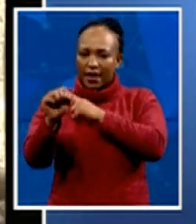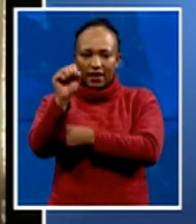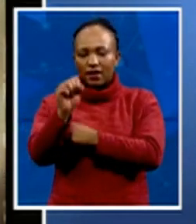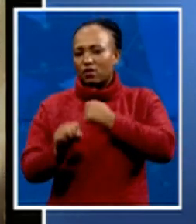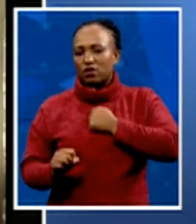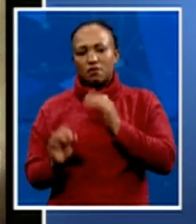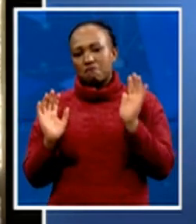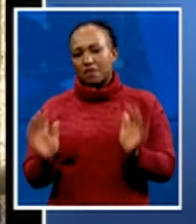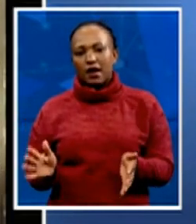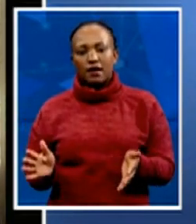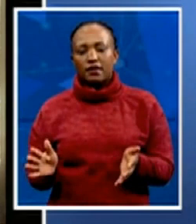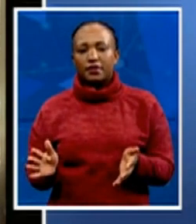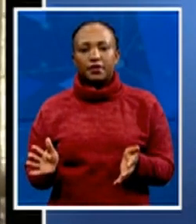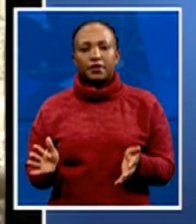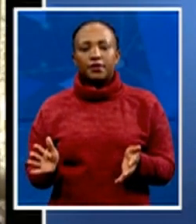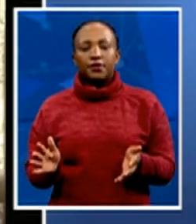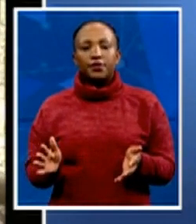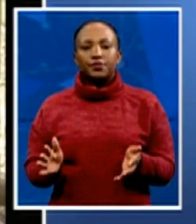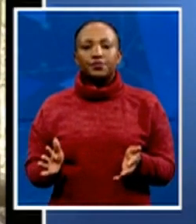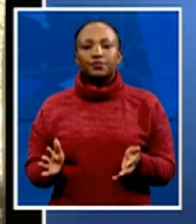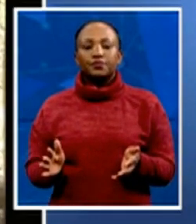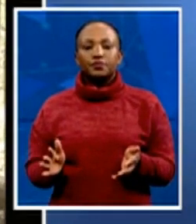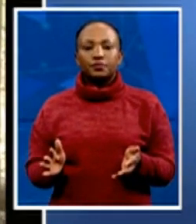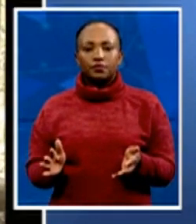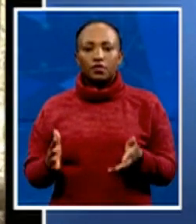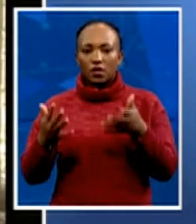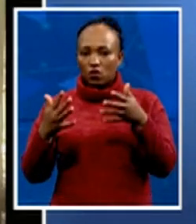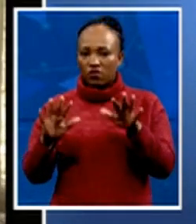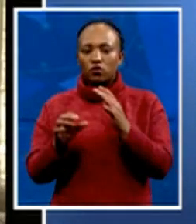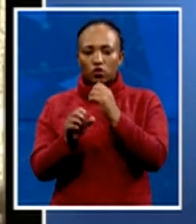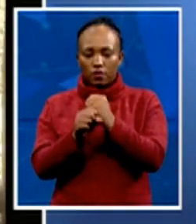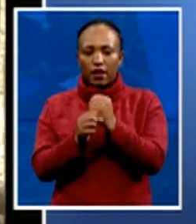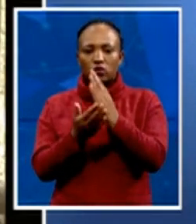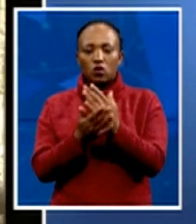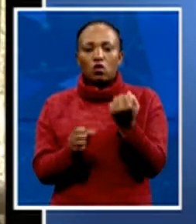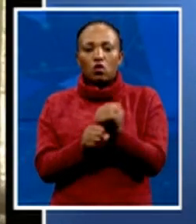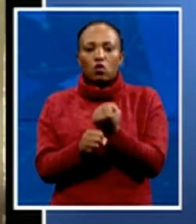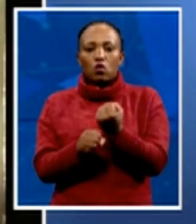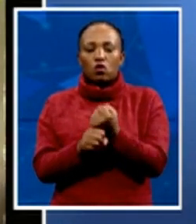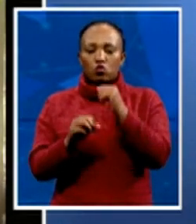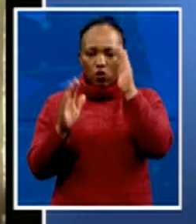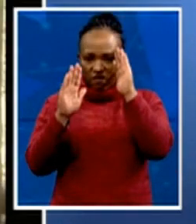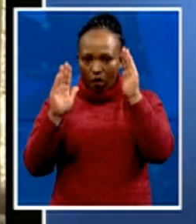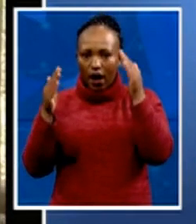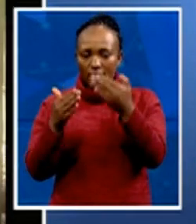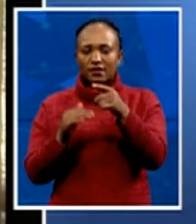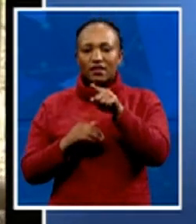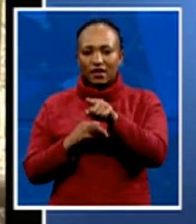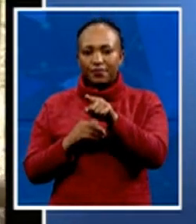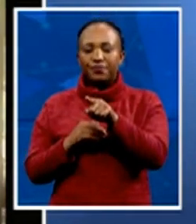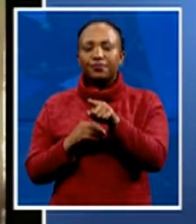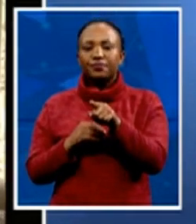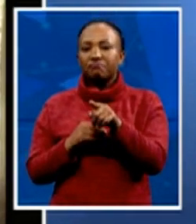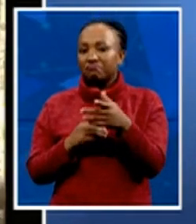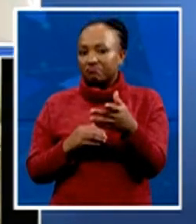ensured that our efforts are focused on. We know that, I mean. Thank you.